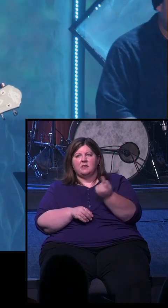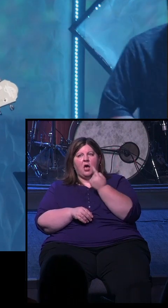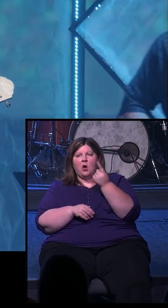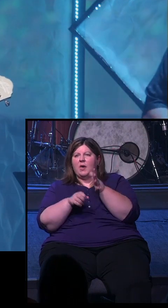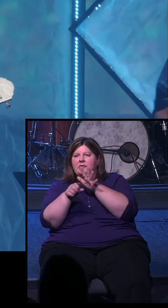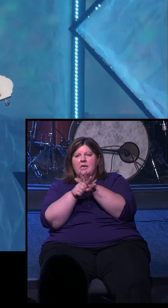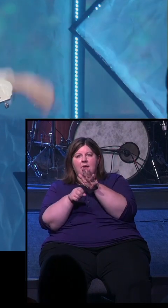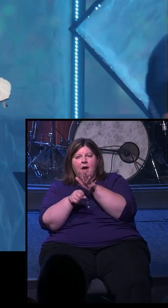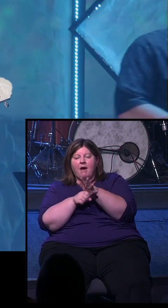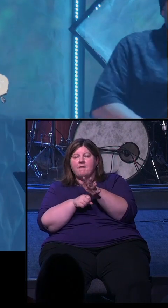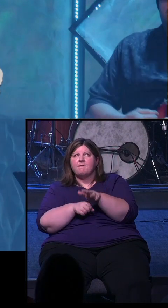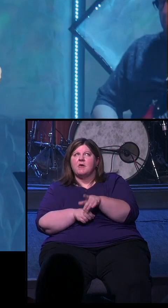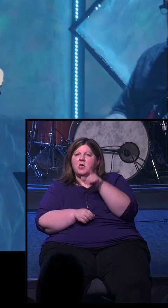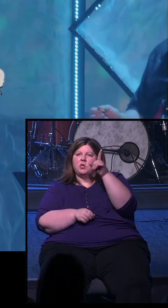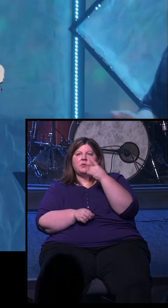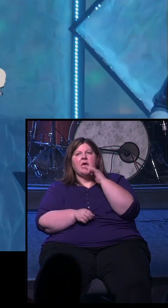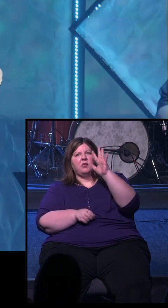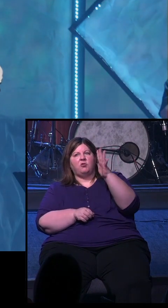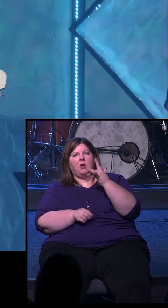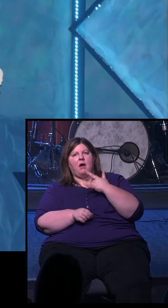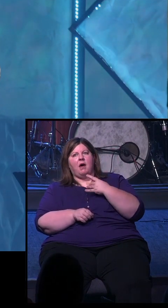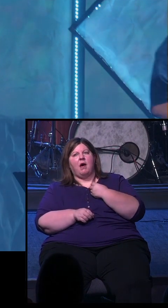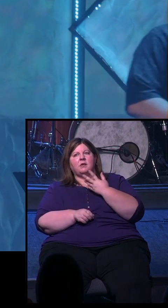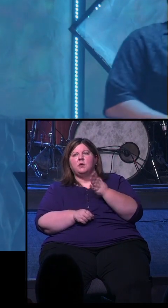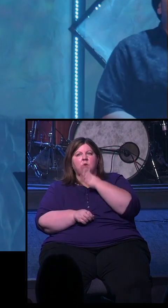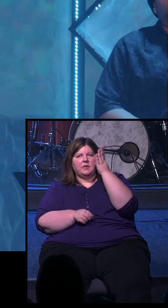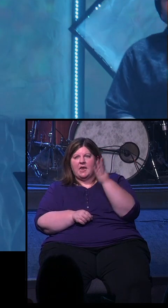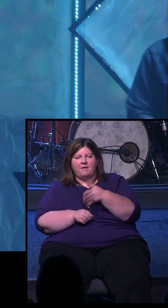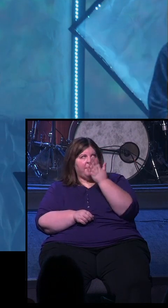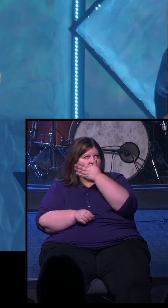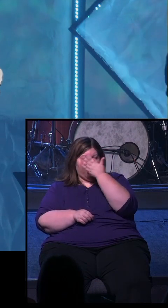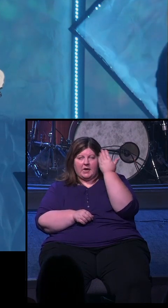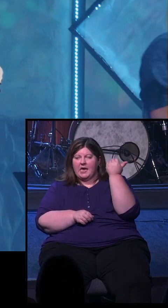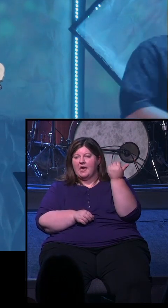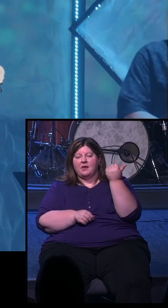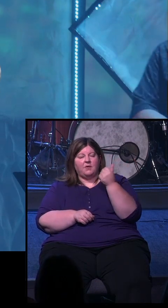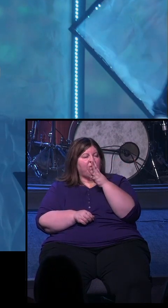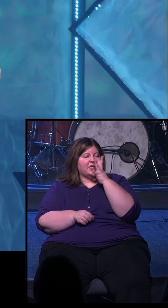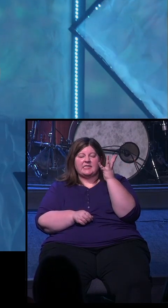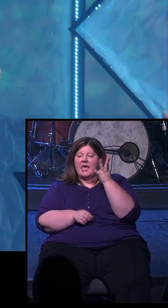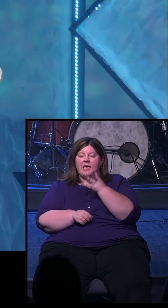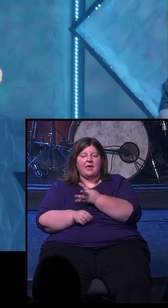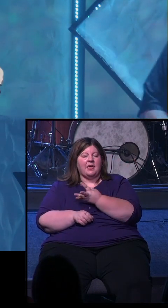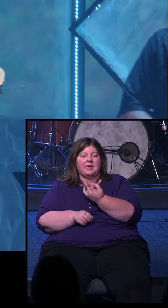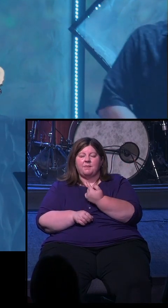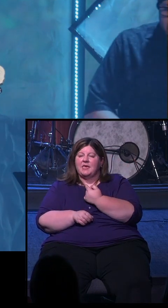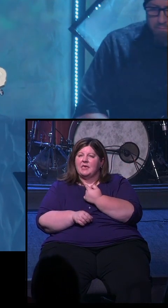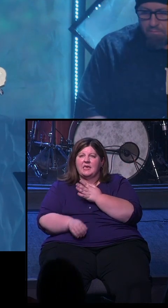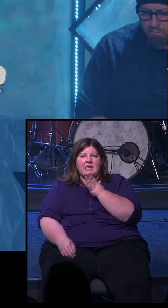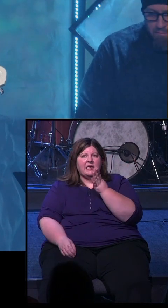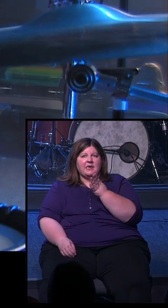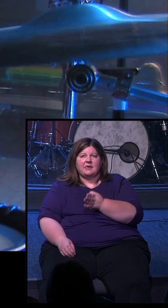is always enough. If you said your heart would never forget or forsake